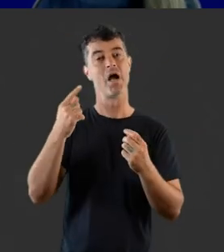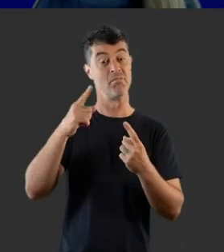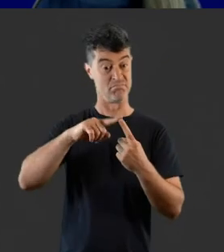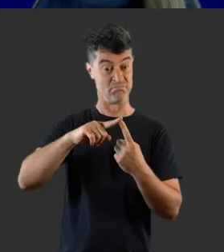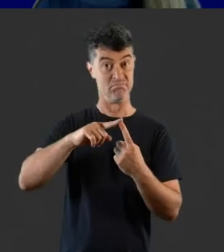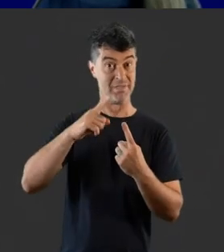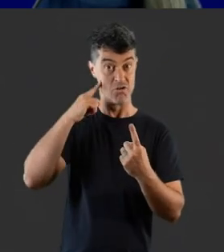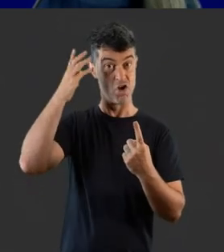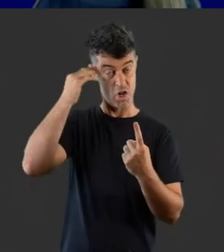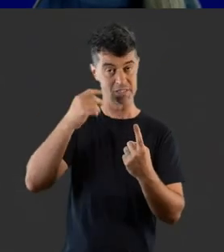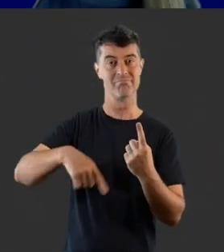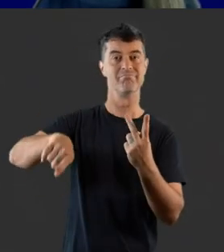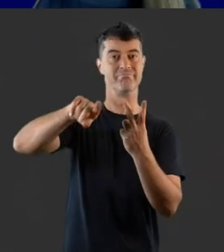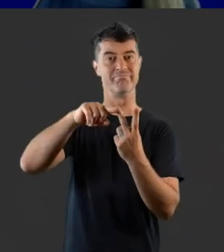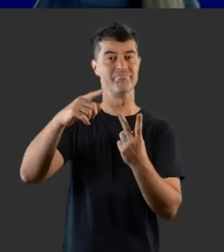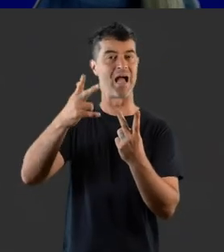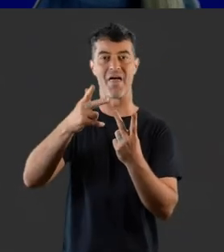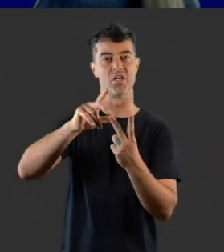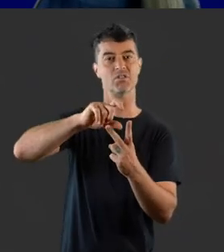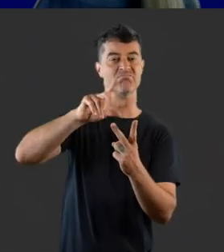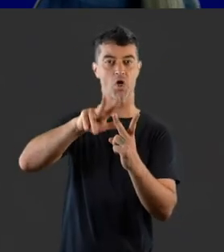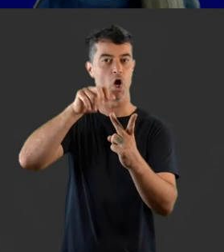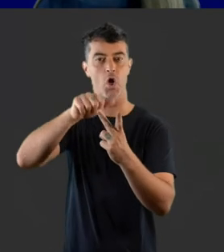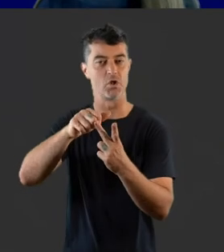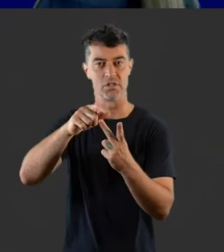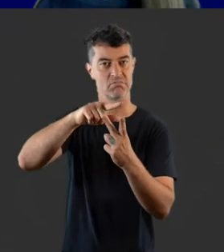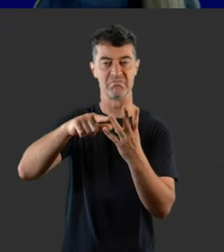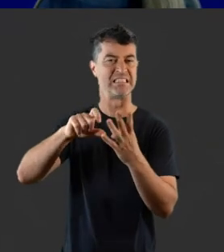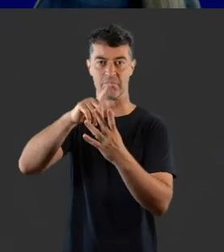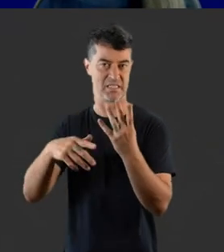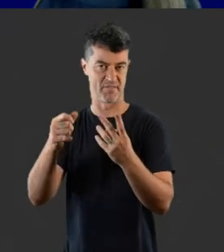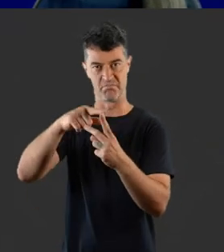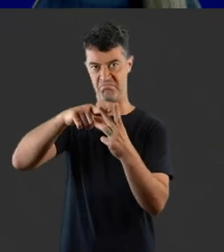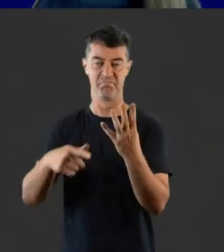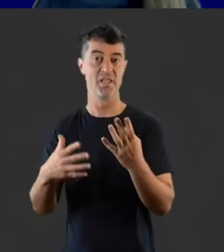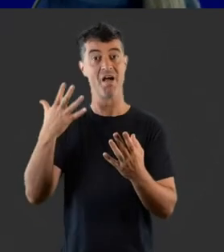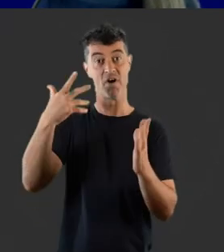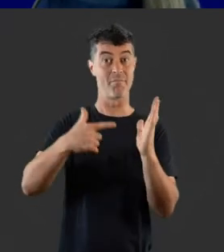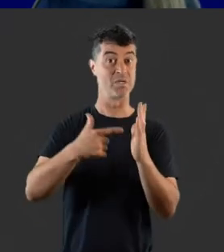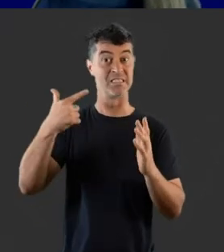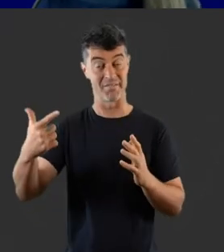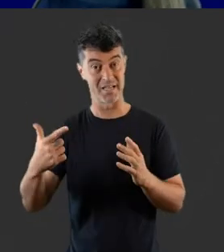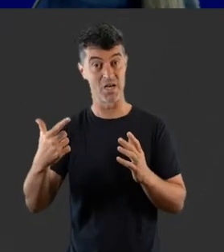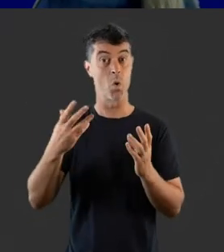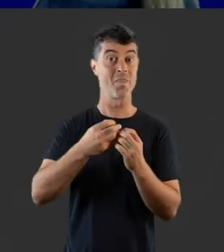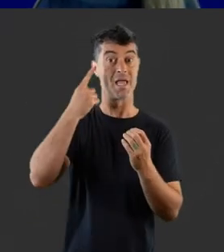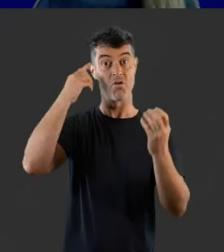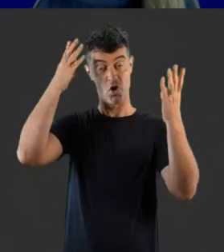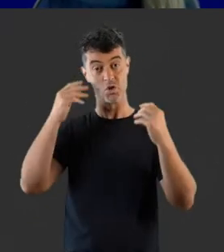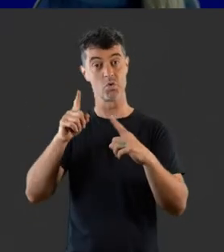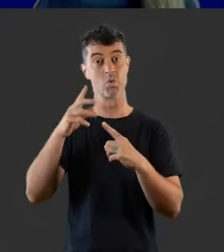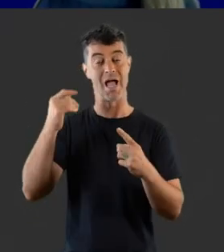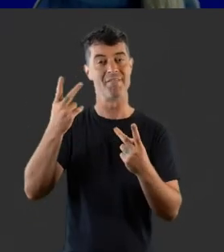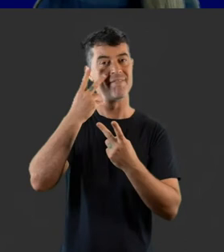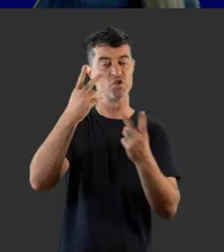have at least one other diagnosis affecting health or development. 5.7% of children with